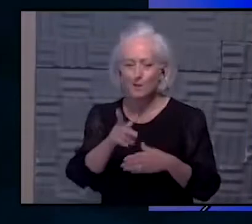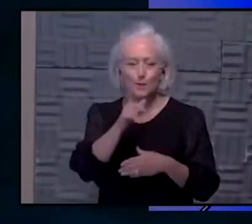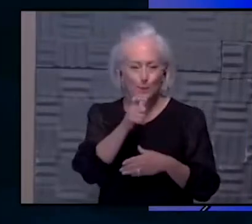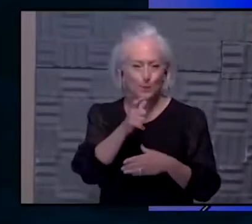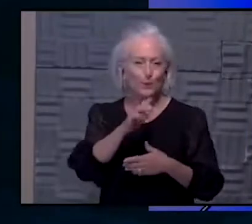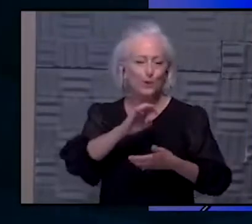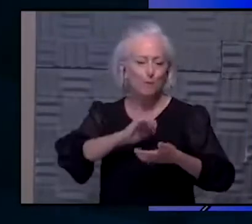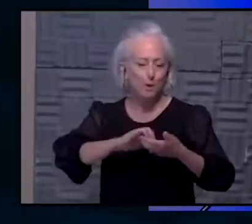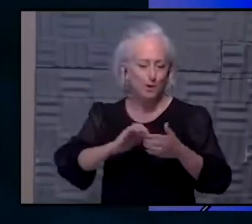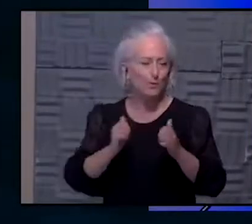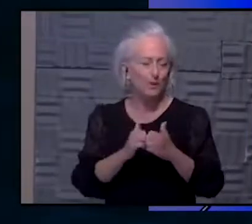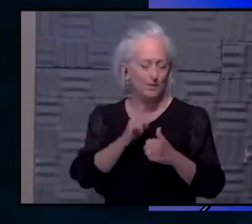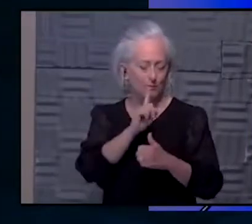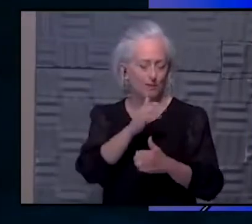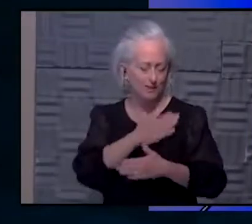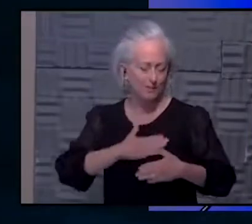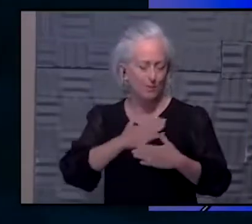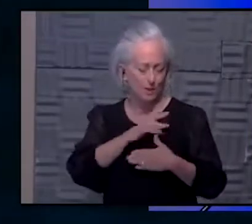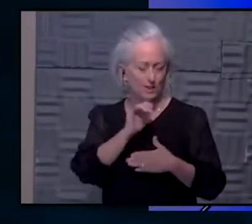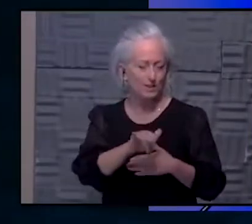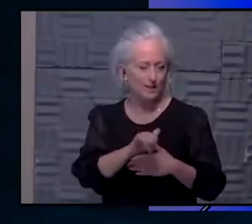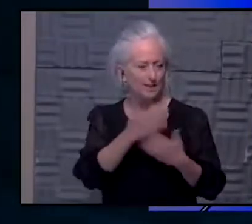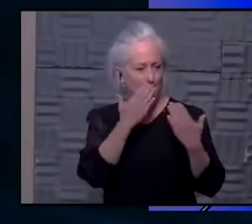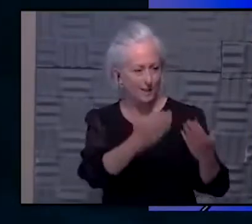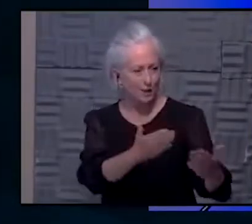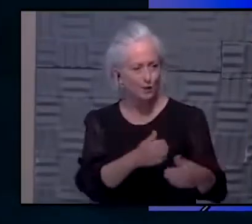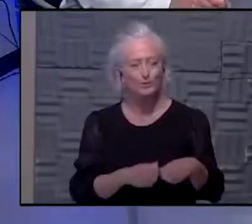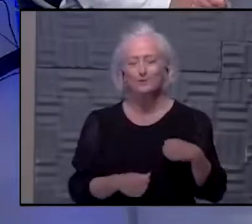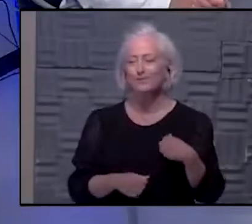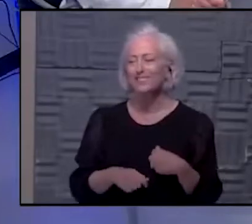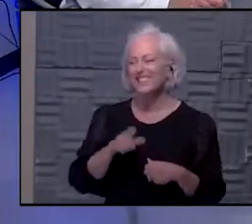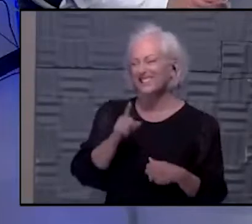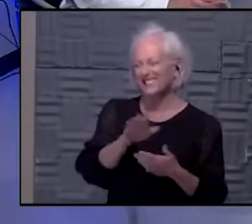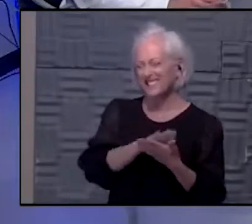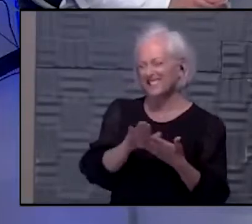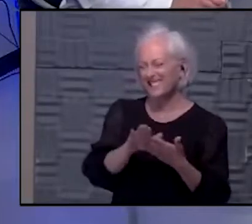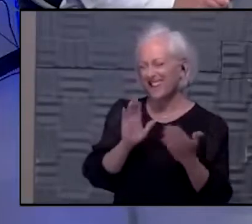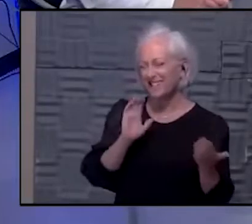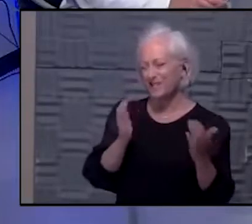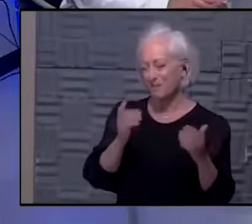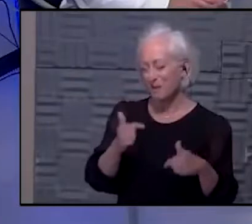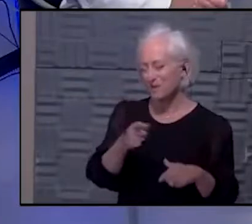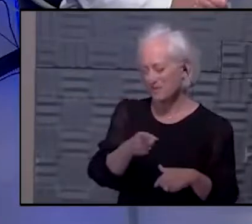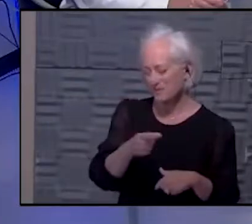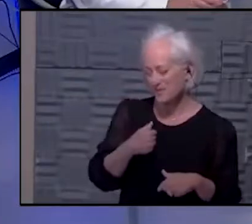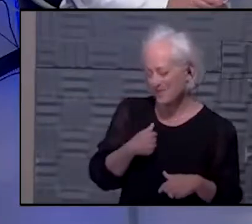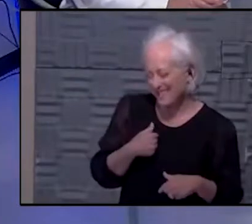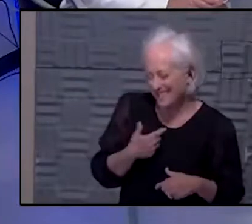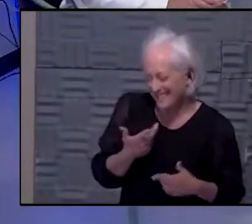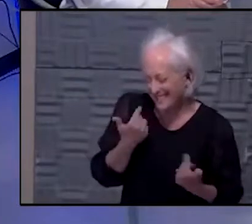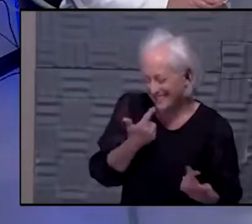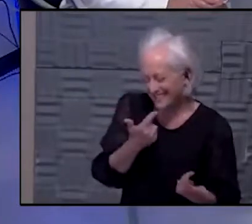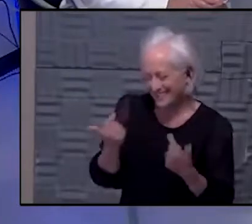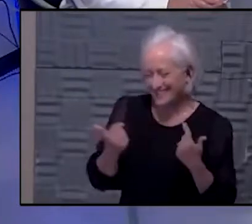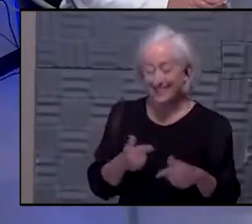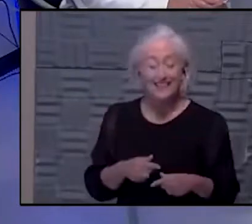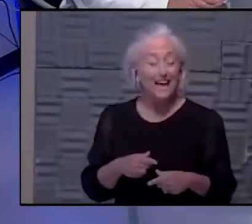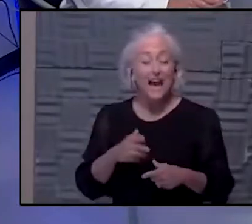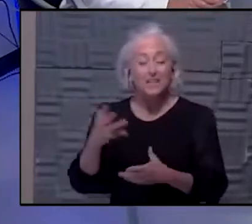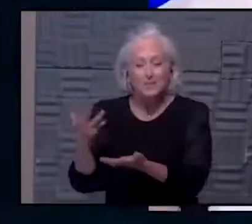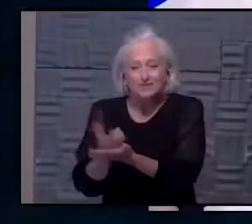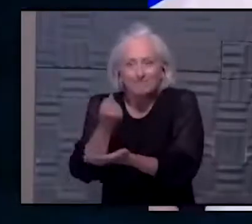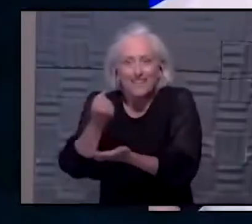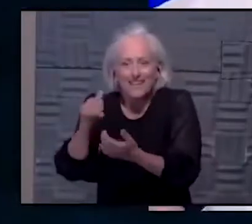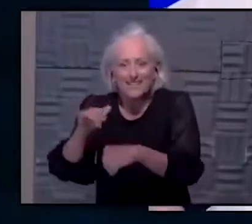safe. I'm greatly appreciative. Well, Dr. Norman, she is much nicer to you than I'm going to be. I just wanted to take that.